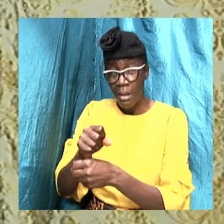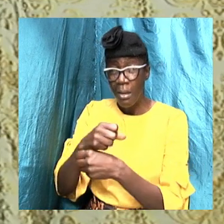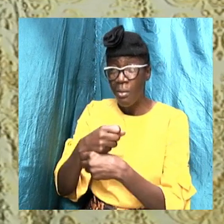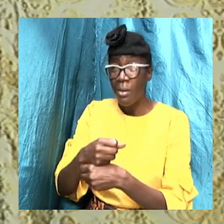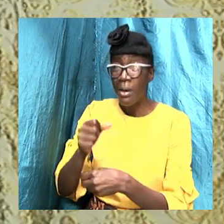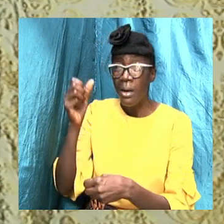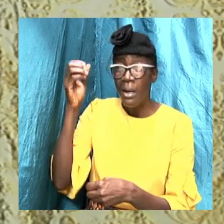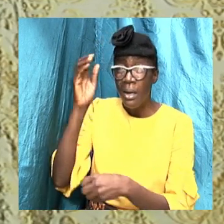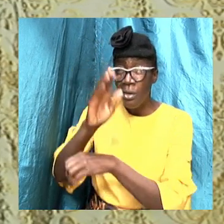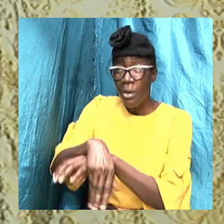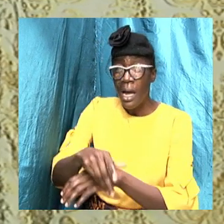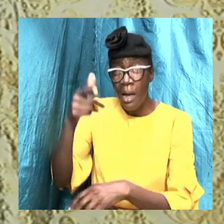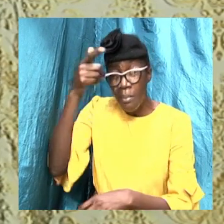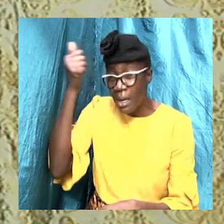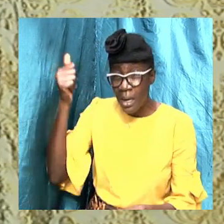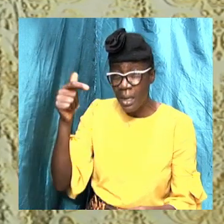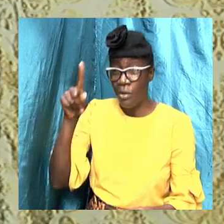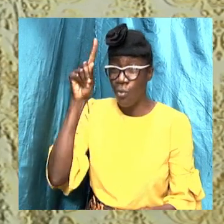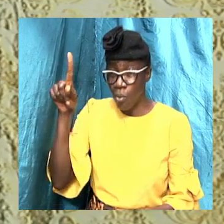as one person dies,